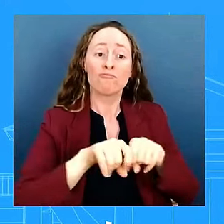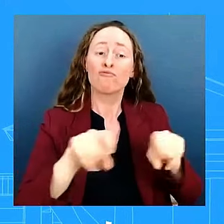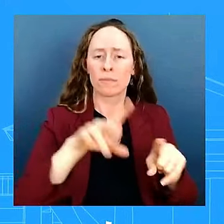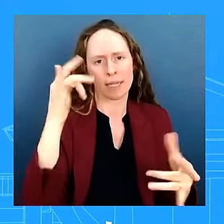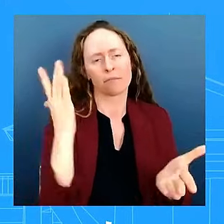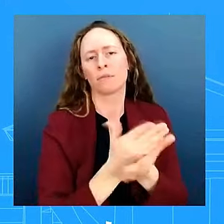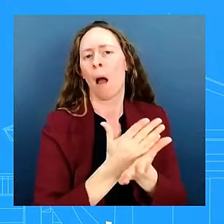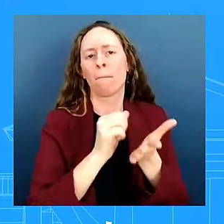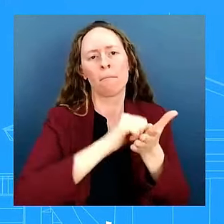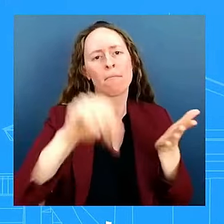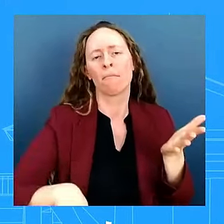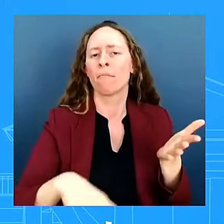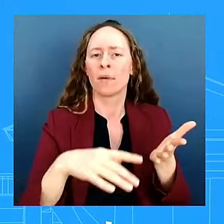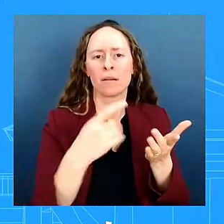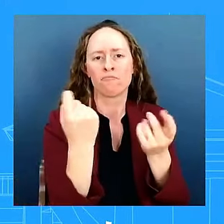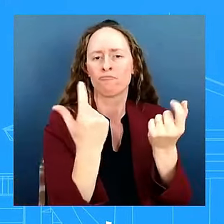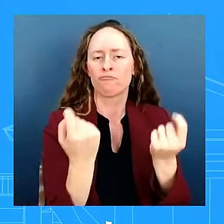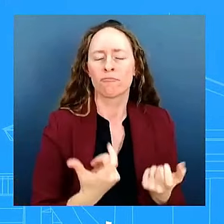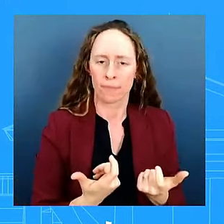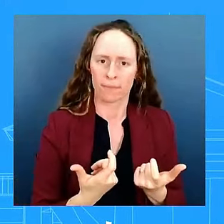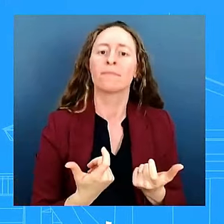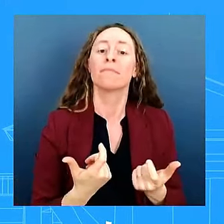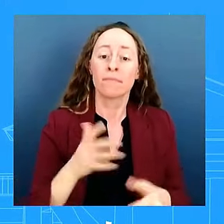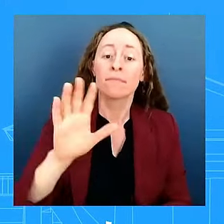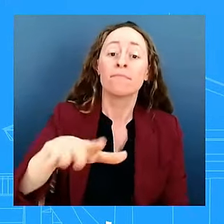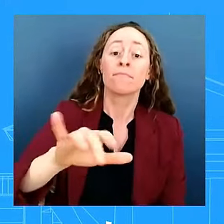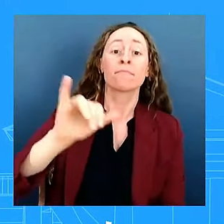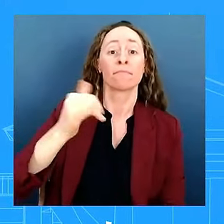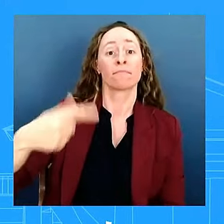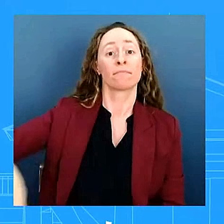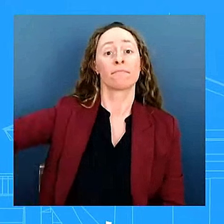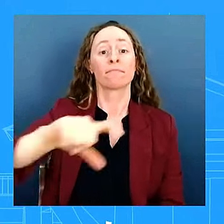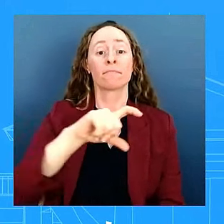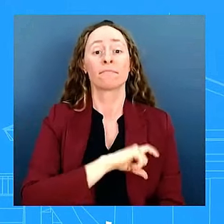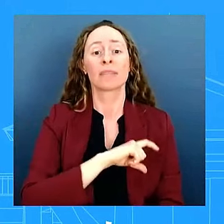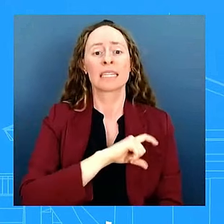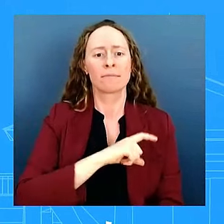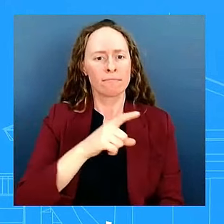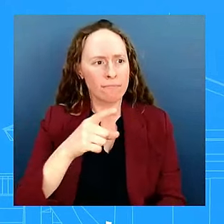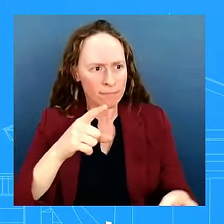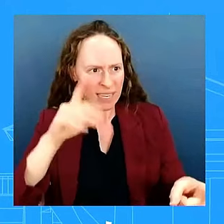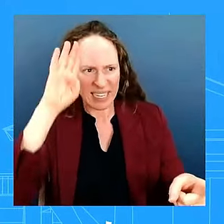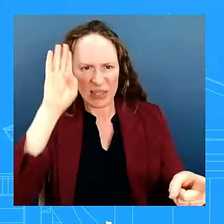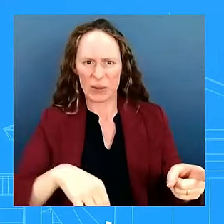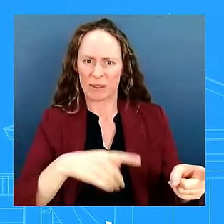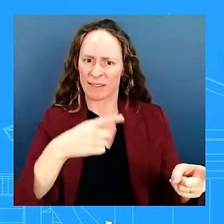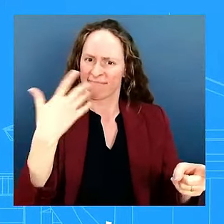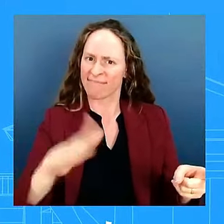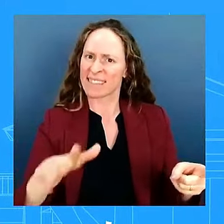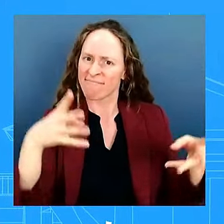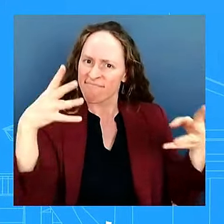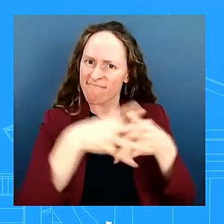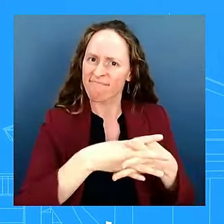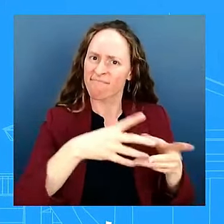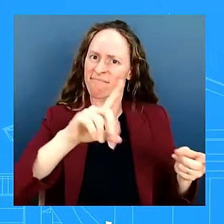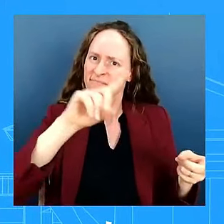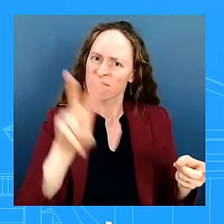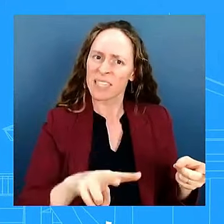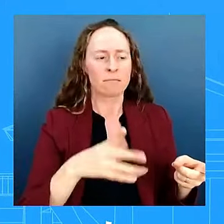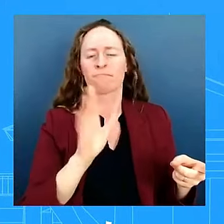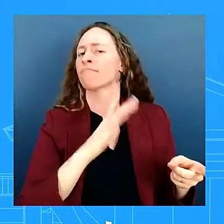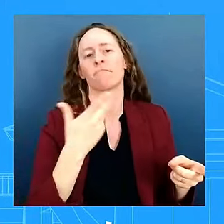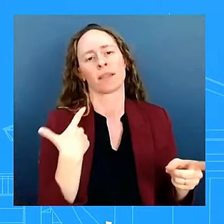in removing guns from domestic abusers the president is proud that between 1993 and 2022